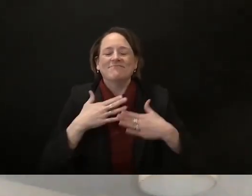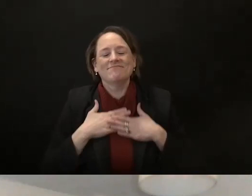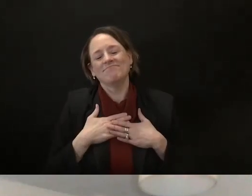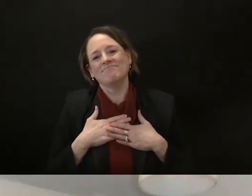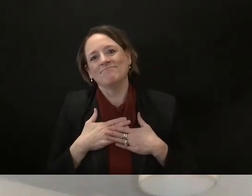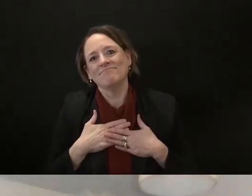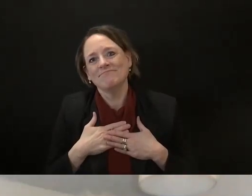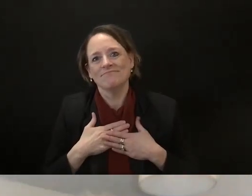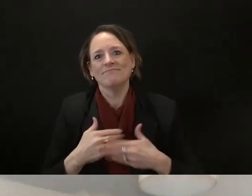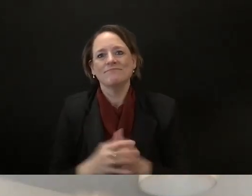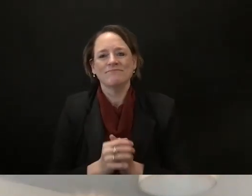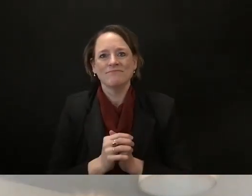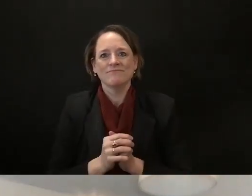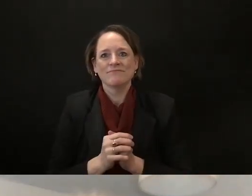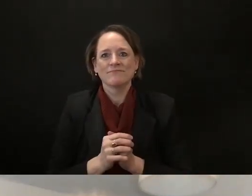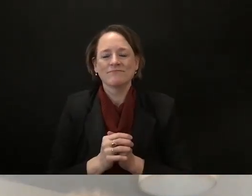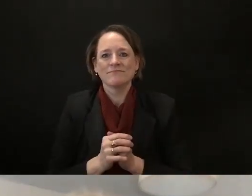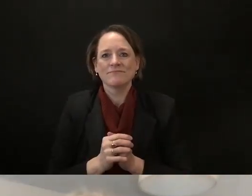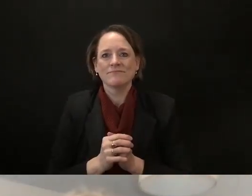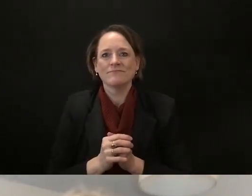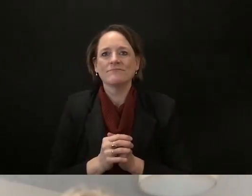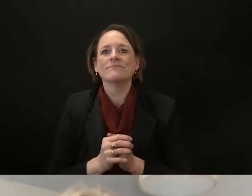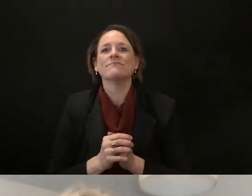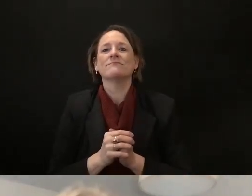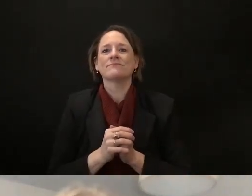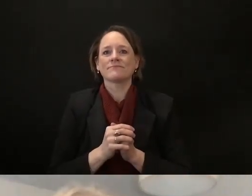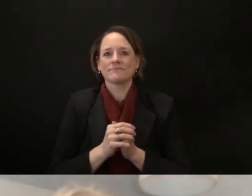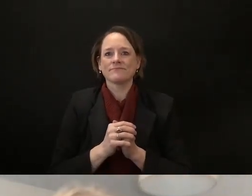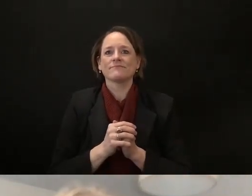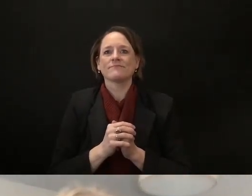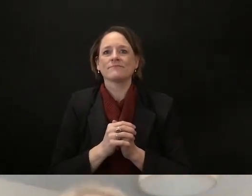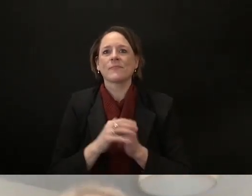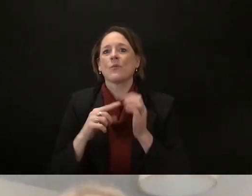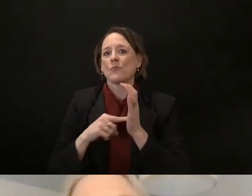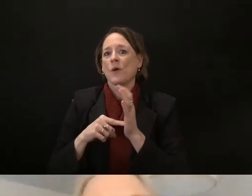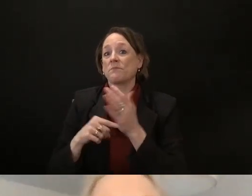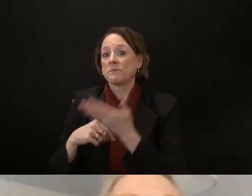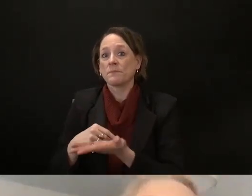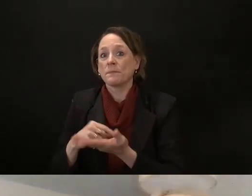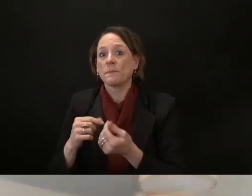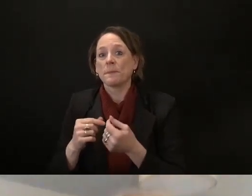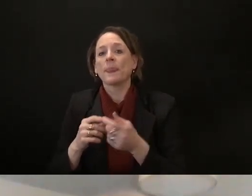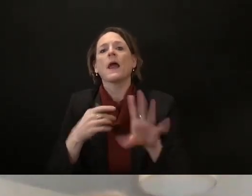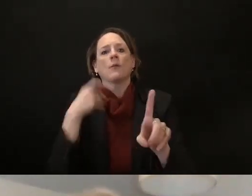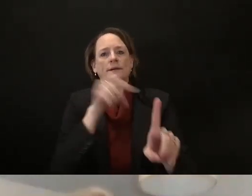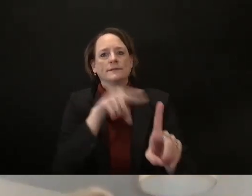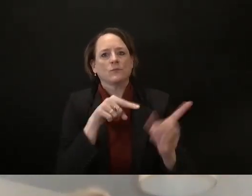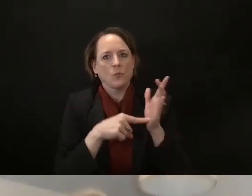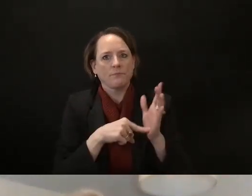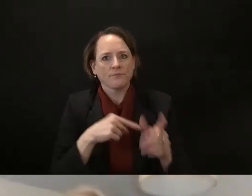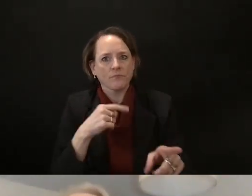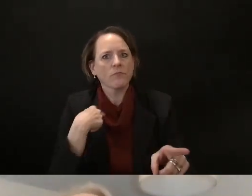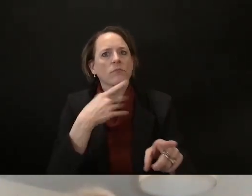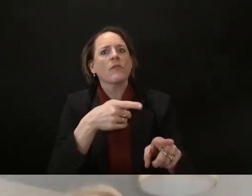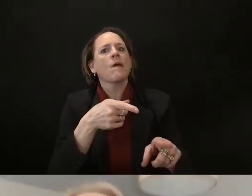how do we let's see it was about reaching how do we know what our representatives are doing and how do we